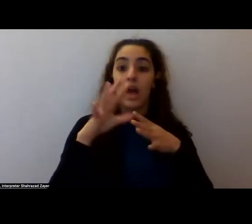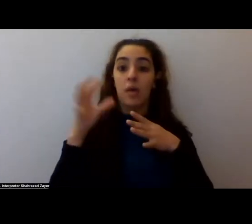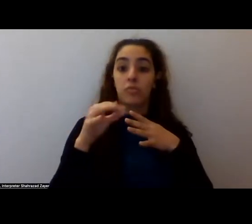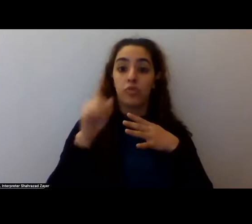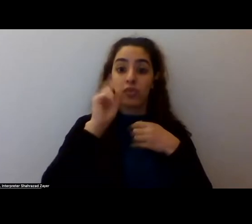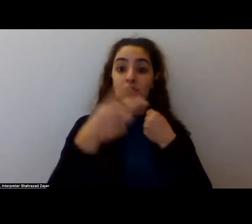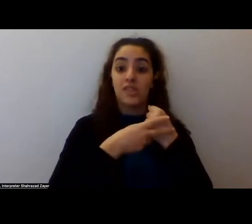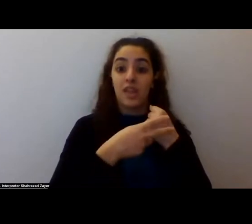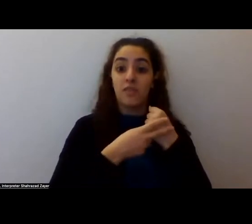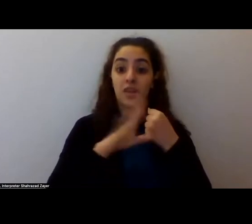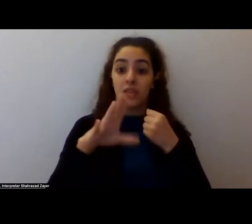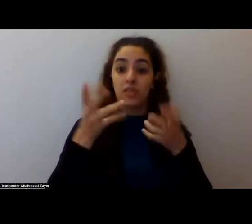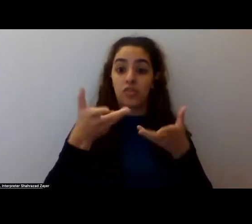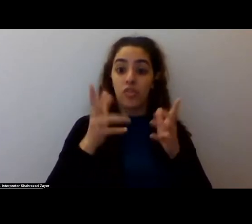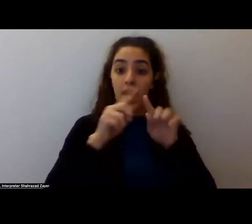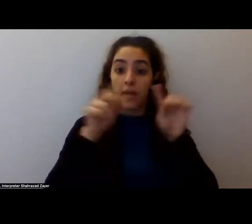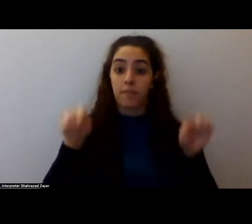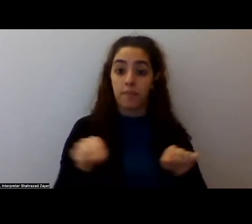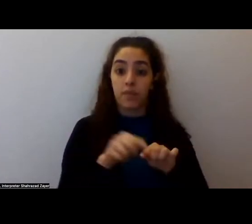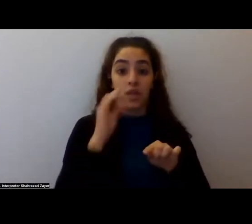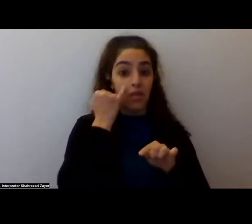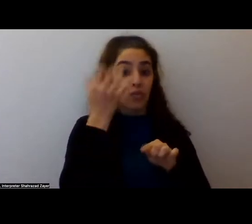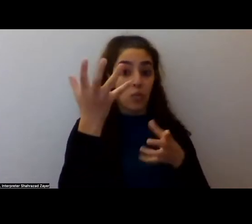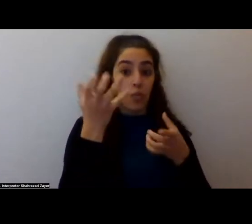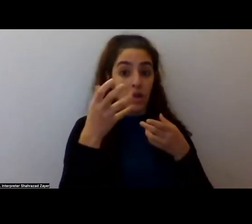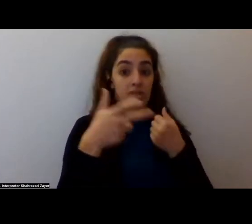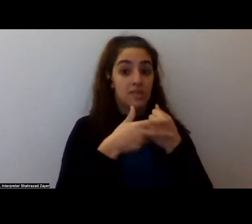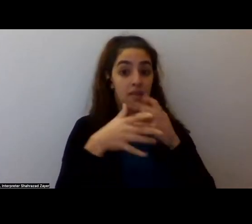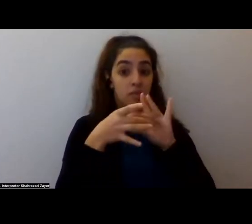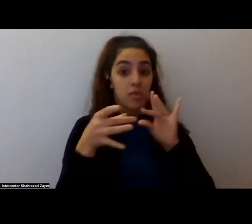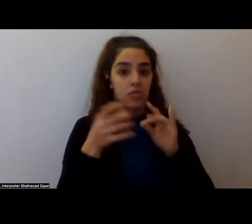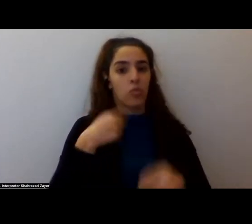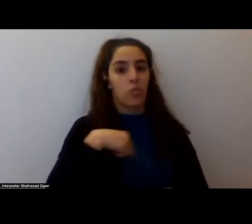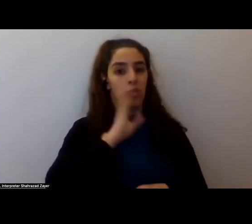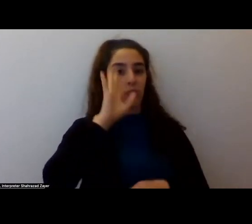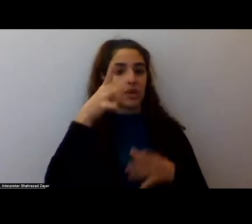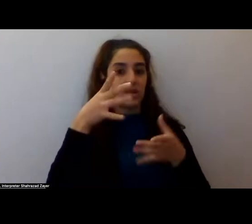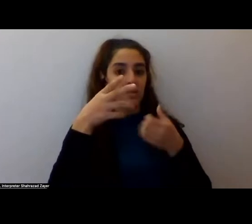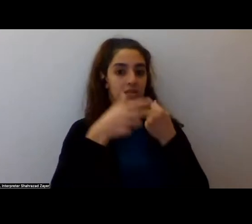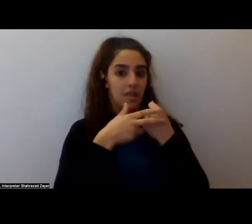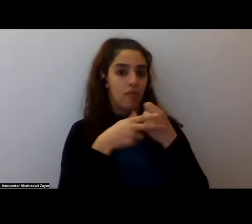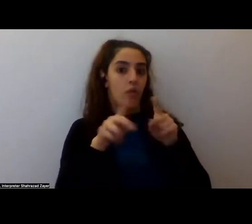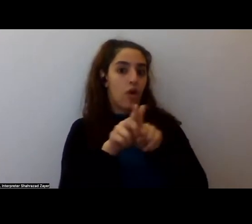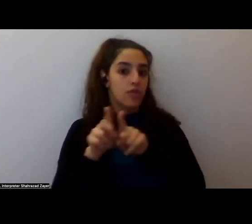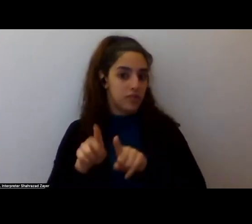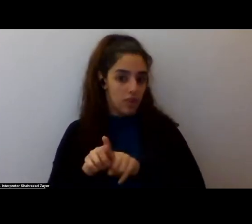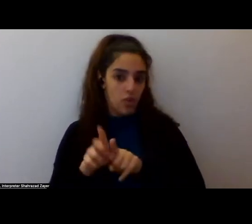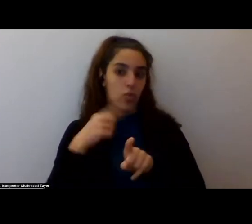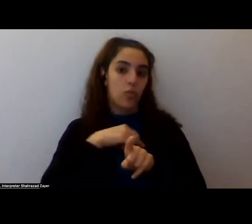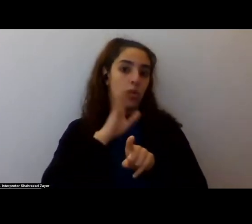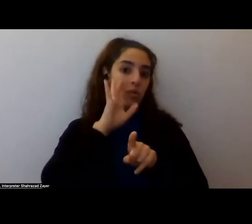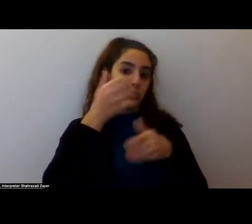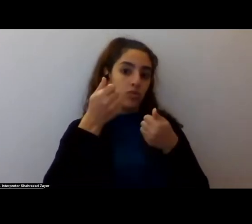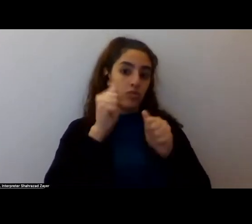So you can do that at any point. If you'd like to save the chat, we'll be, um, saving it as well. And we'll try to include resources that were mentioned.